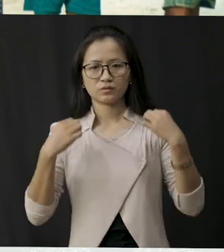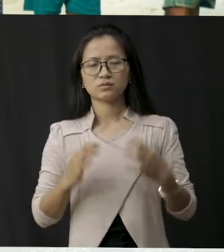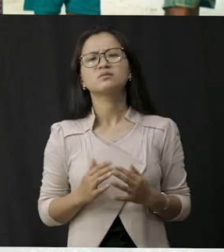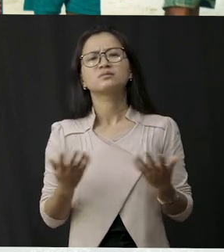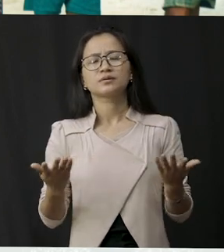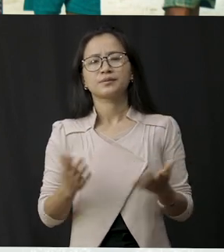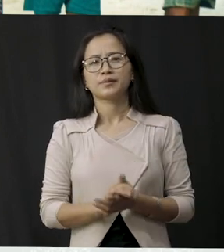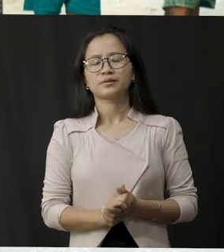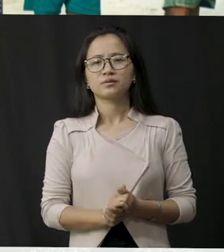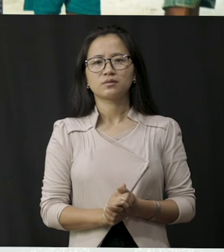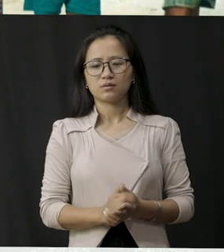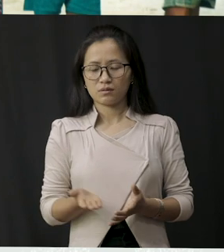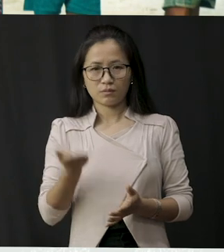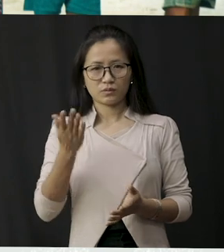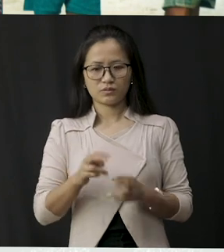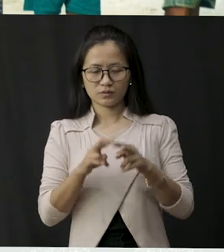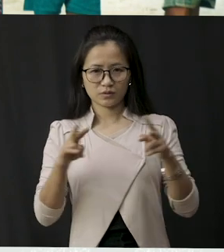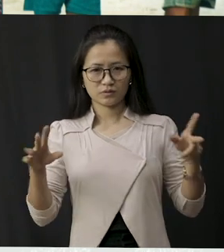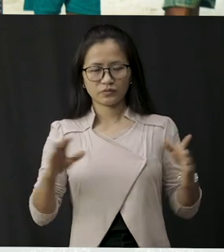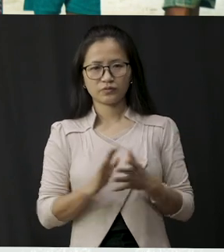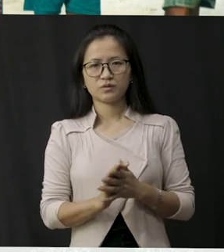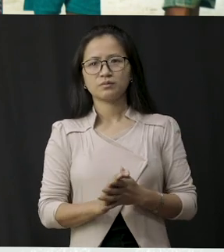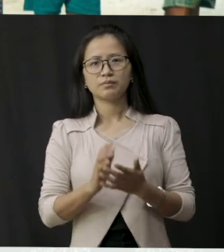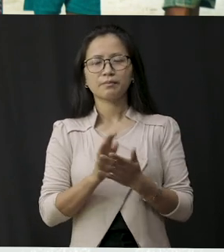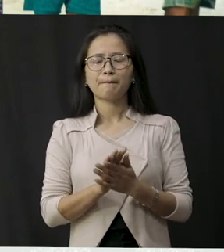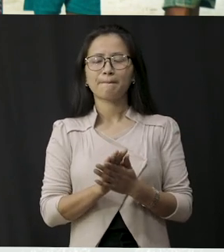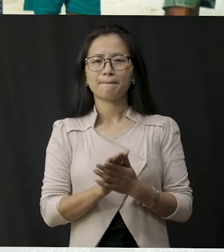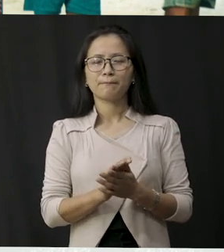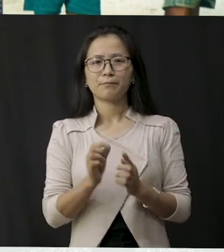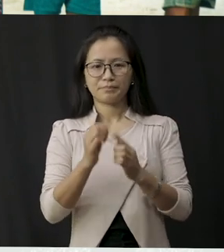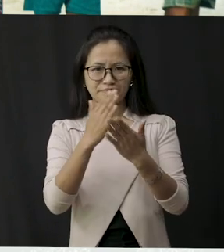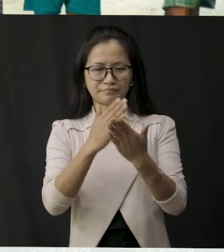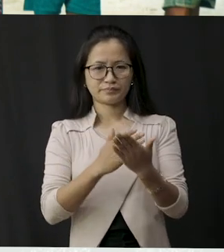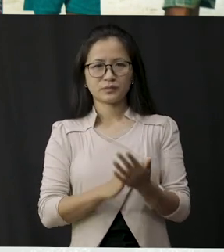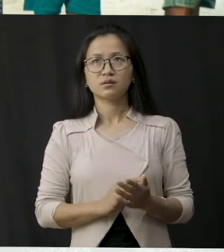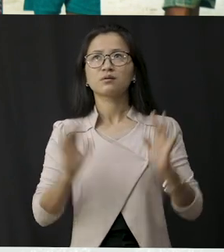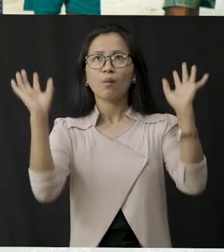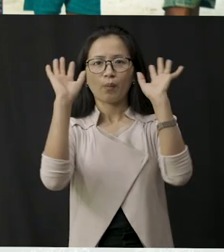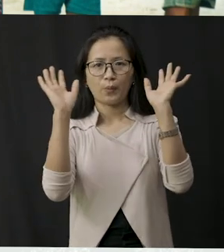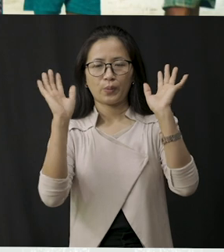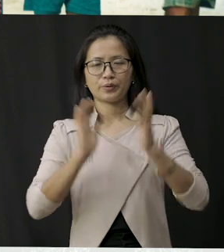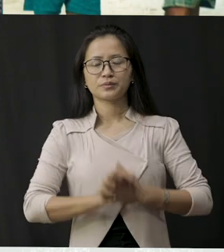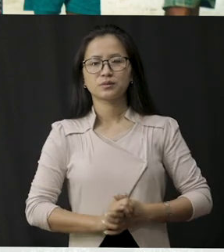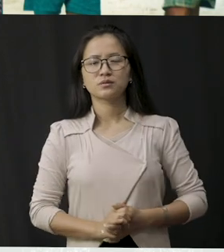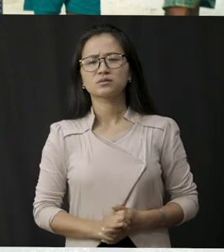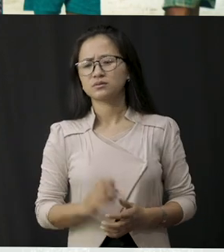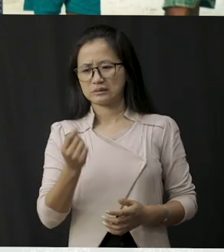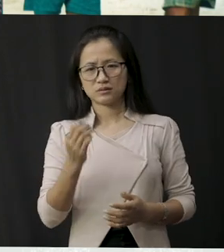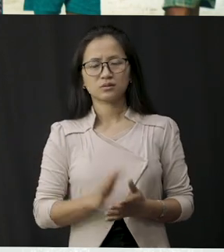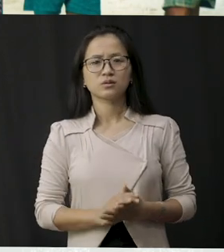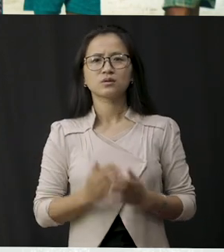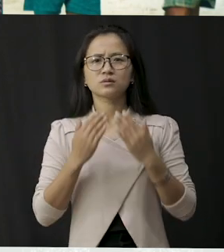on depending upon different occasion okay and different weather because we cannot just wear